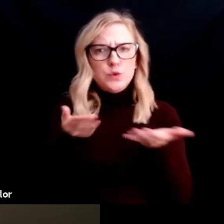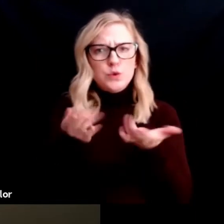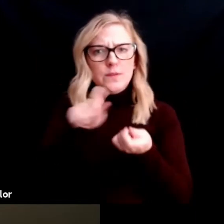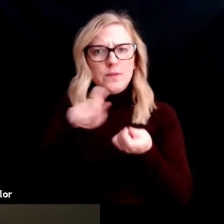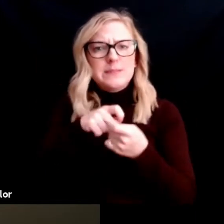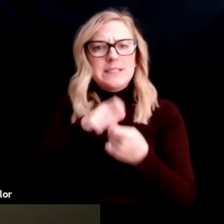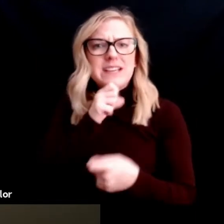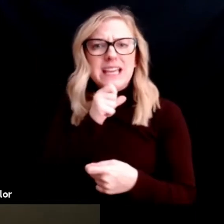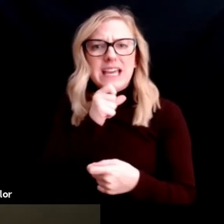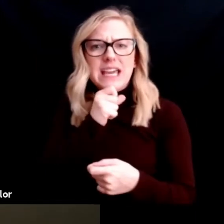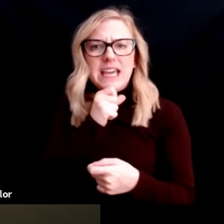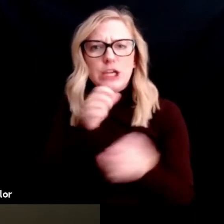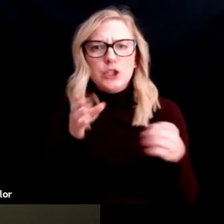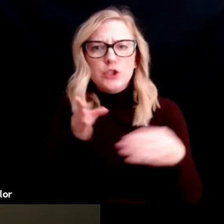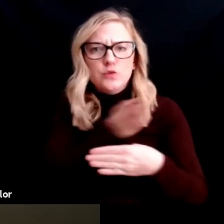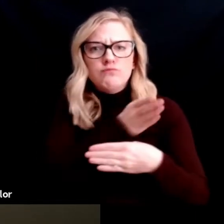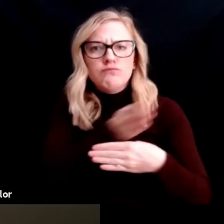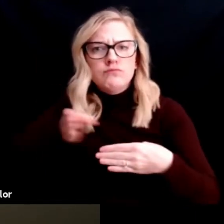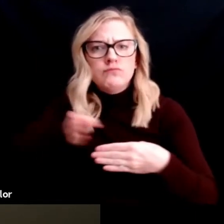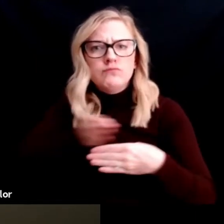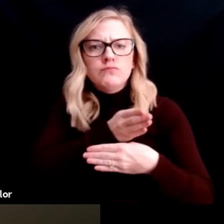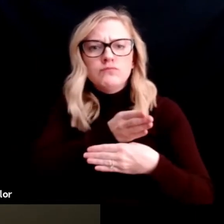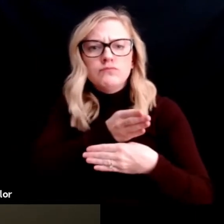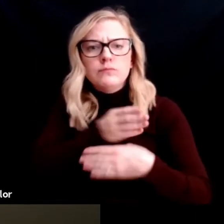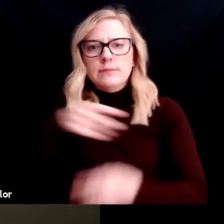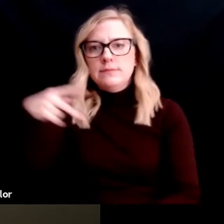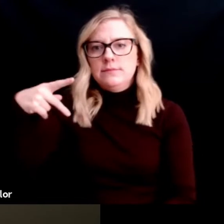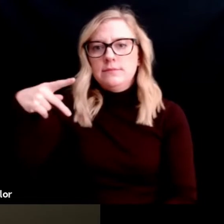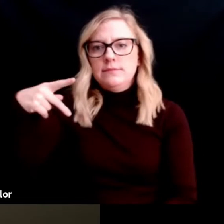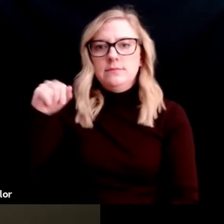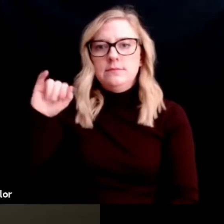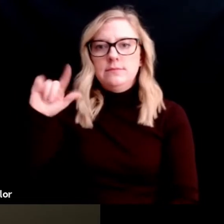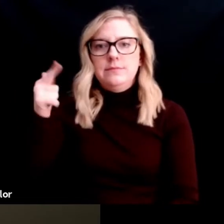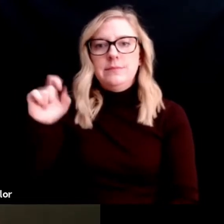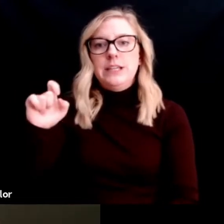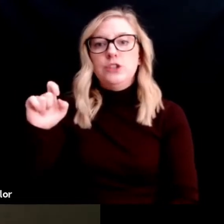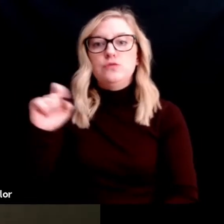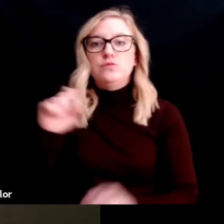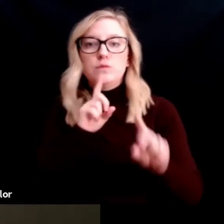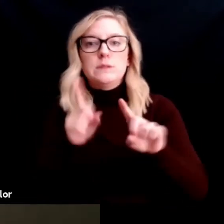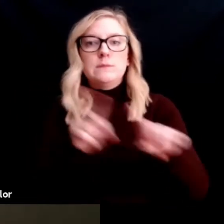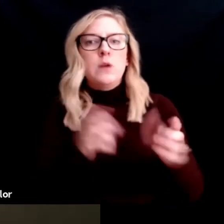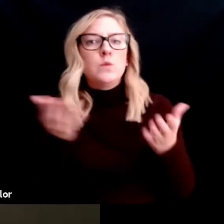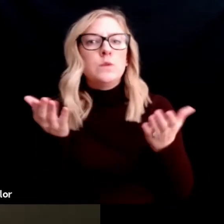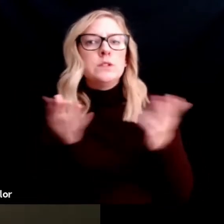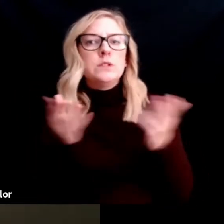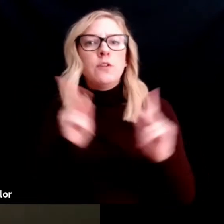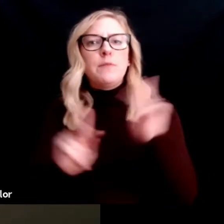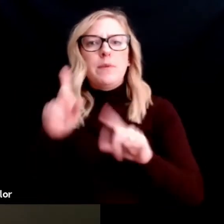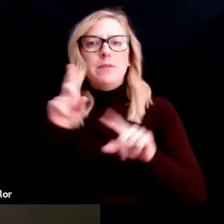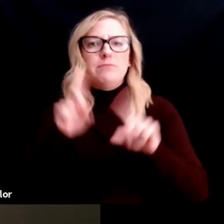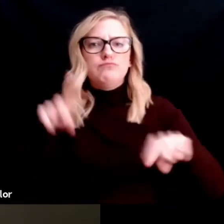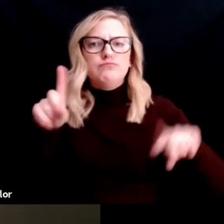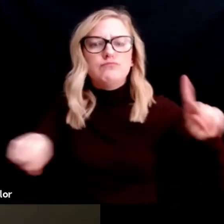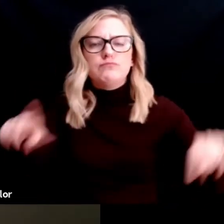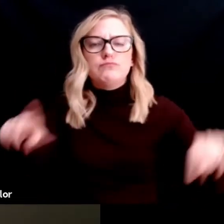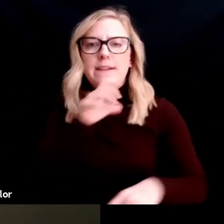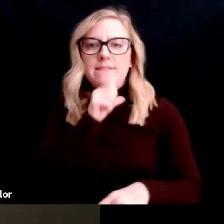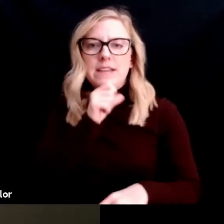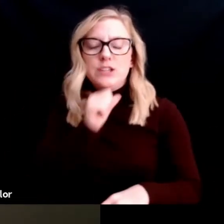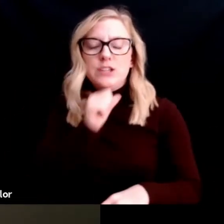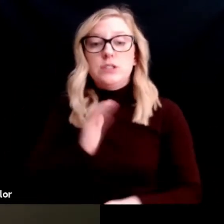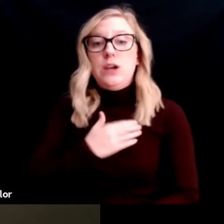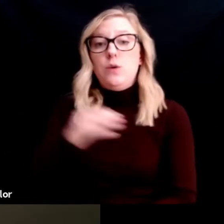Yeah, you know, we actually serve individuals of all ages. Our sexuality ability, or